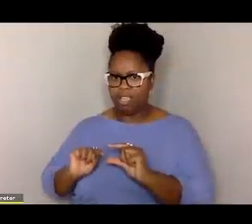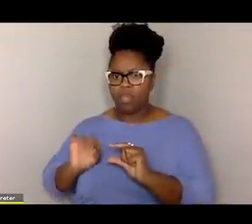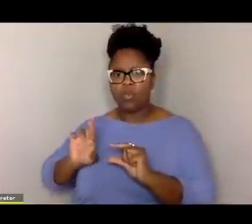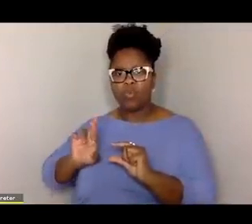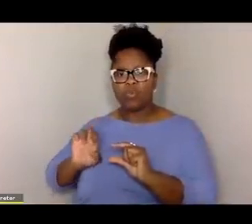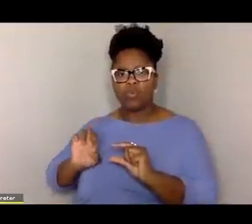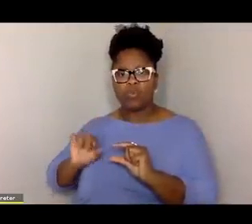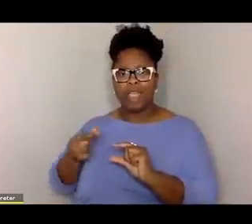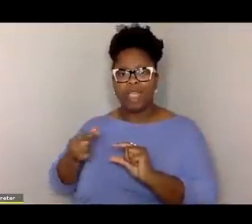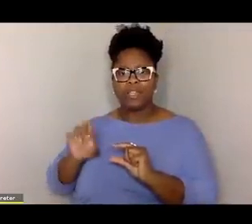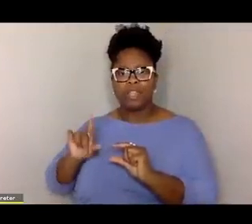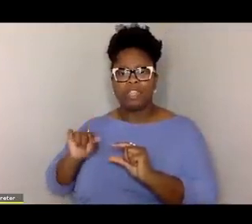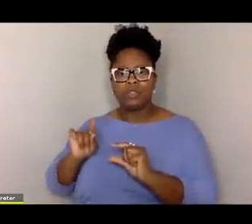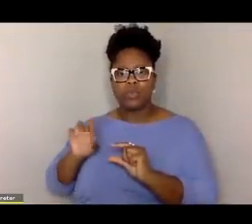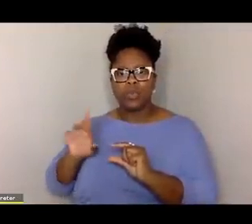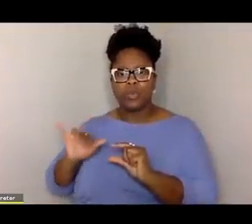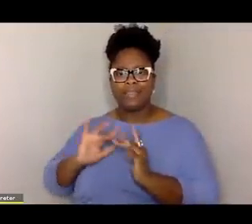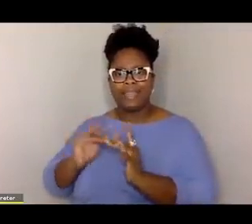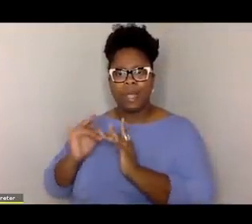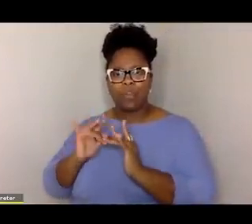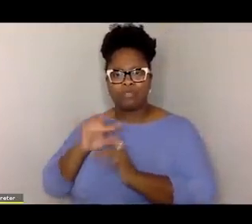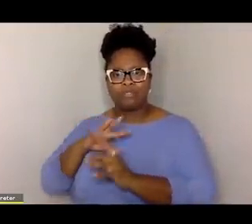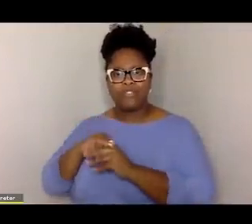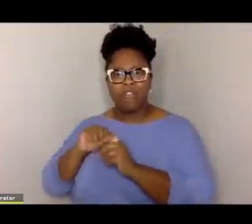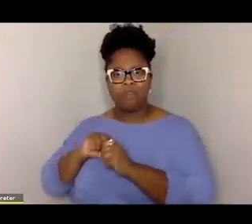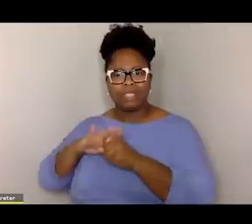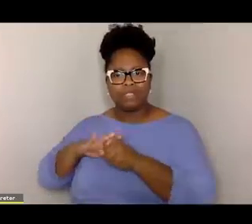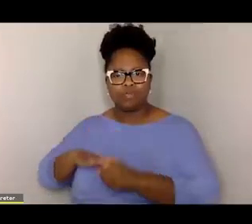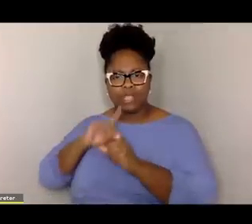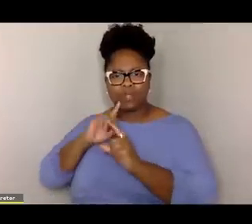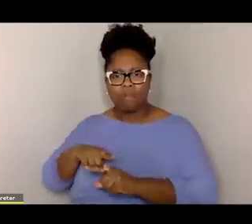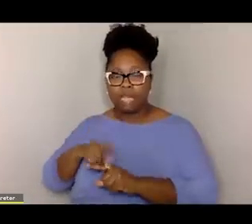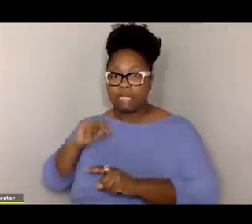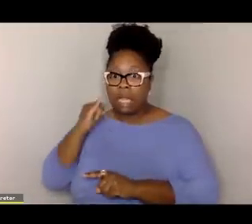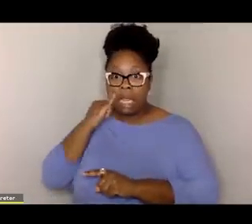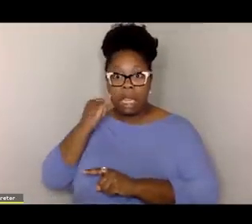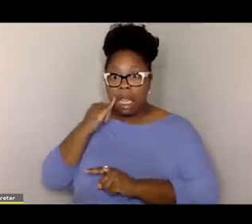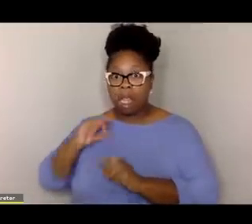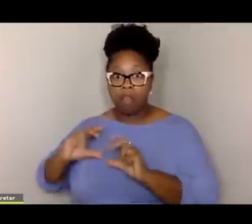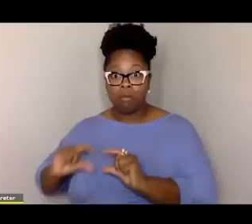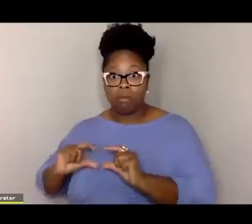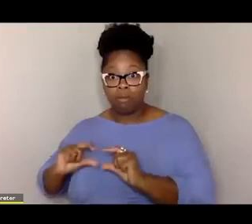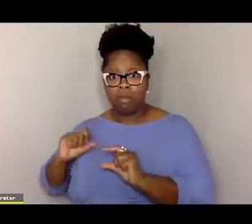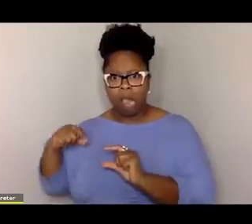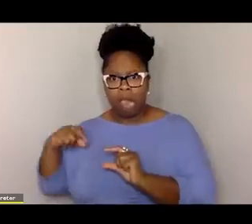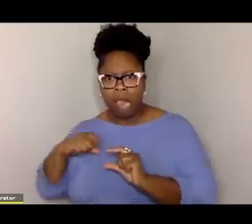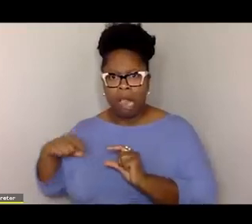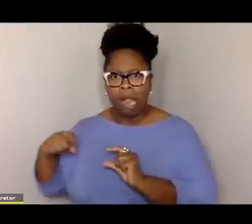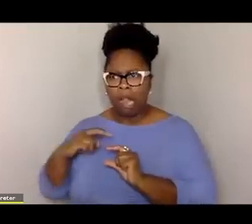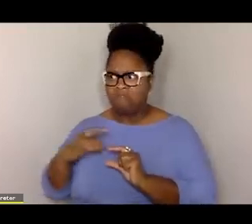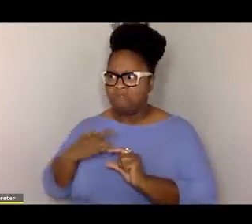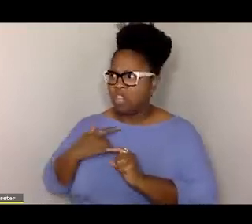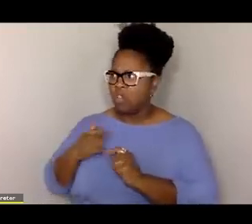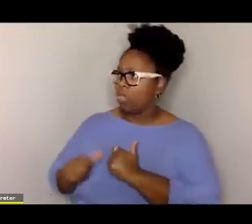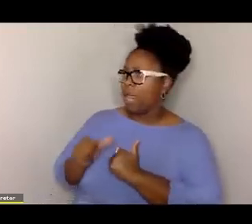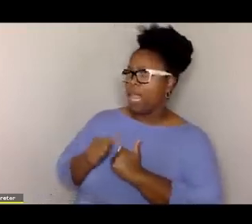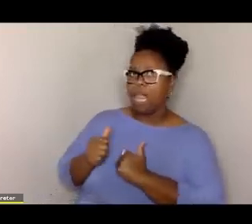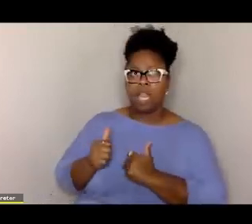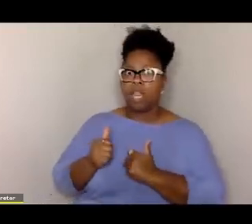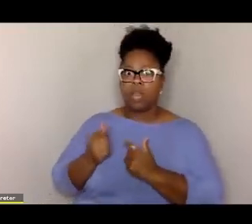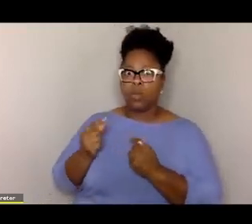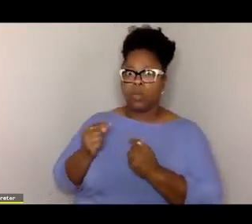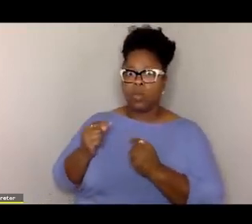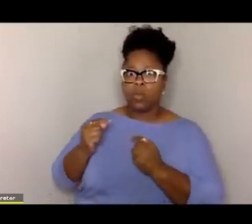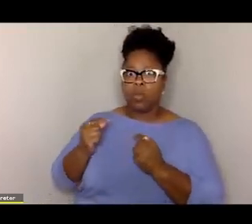brain, we've got these regulatory networks involved in the stress response. And when they're activated and when you feel under